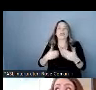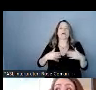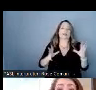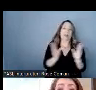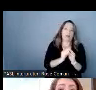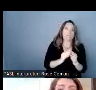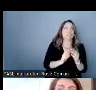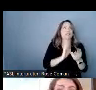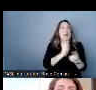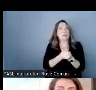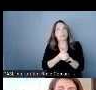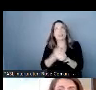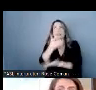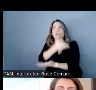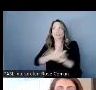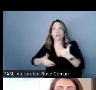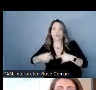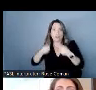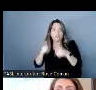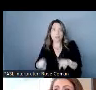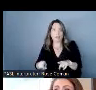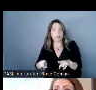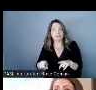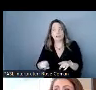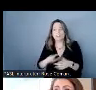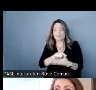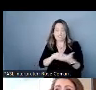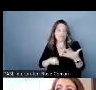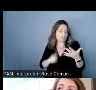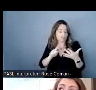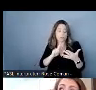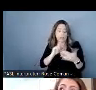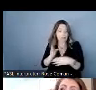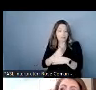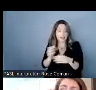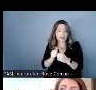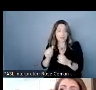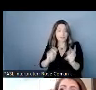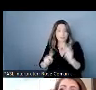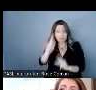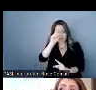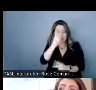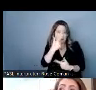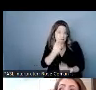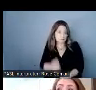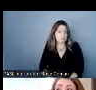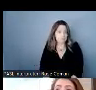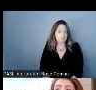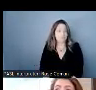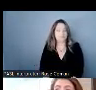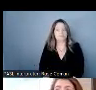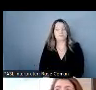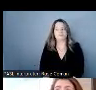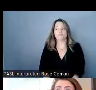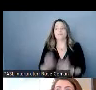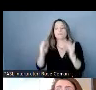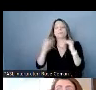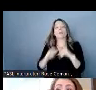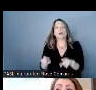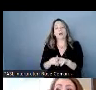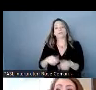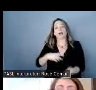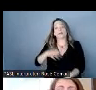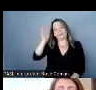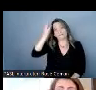definitely check those out and pass those along to people you think may be interested there's federal programs for